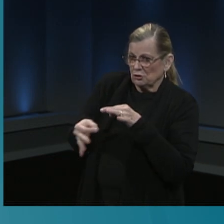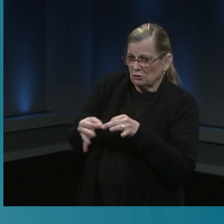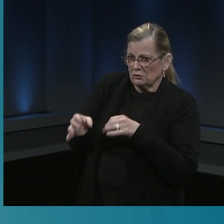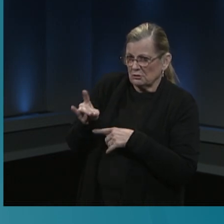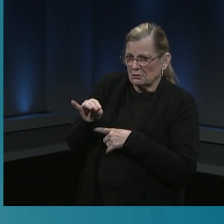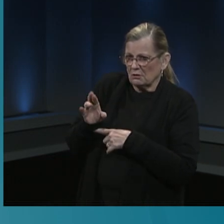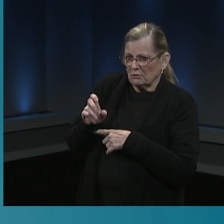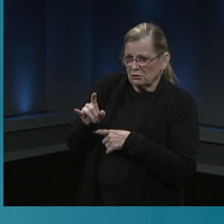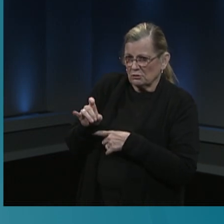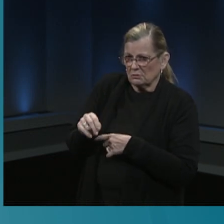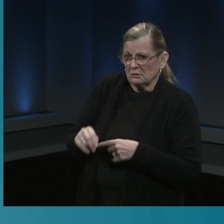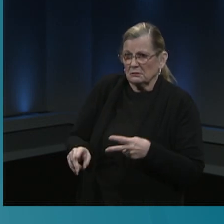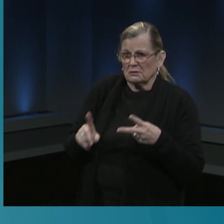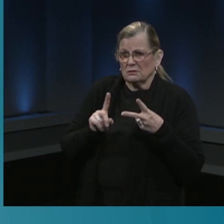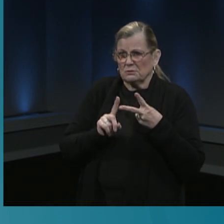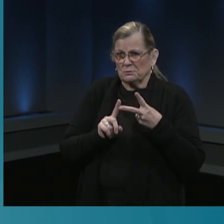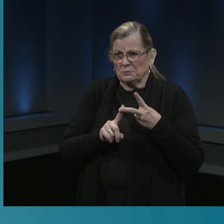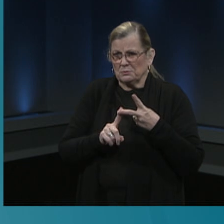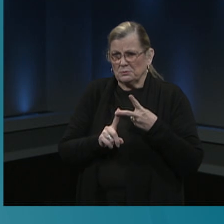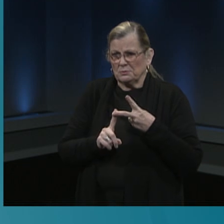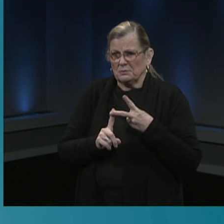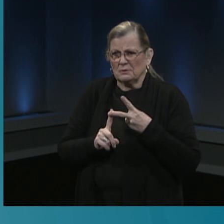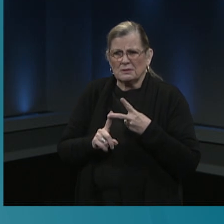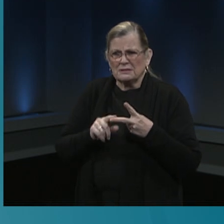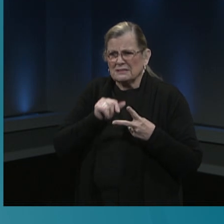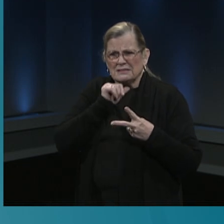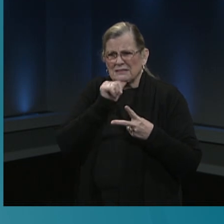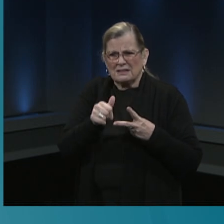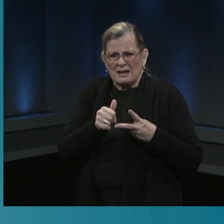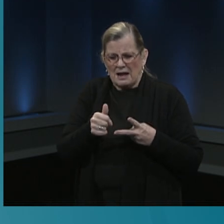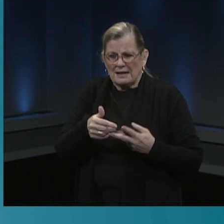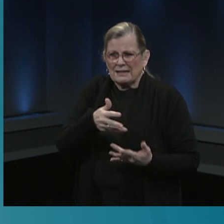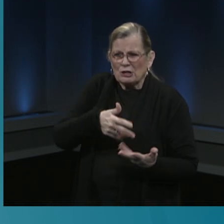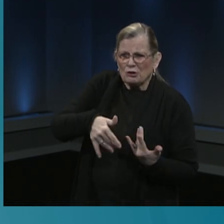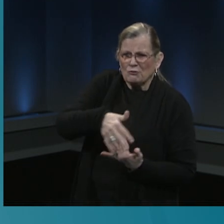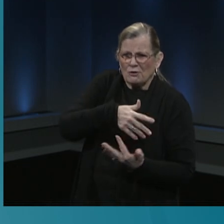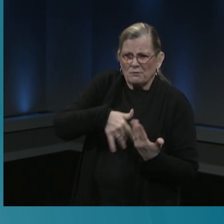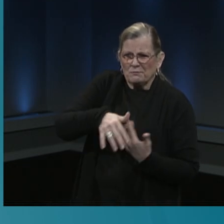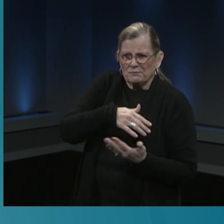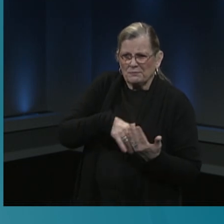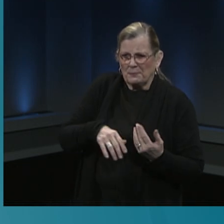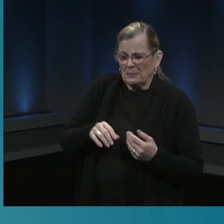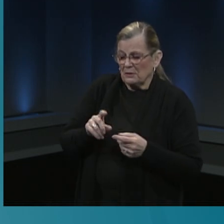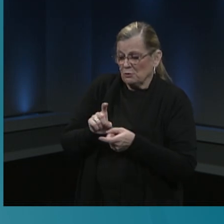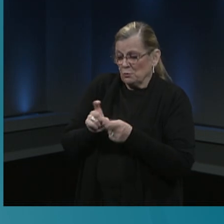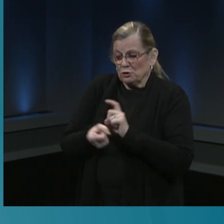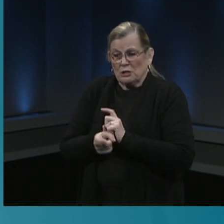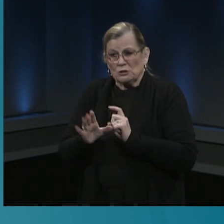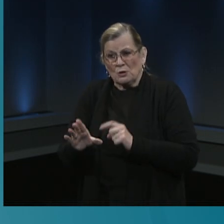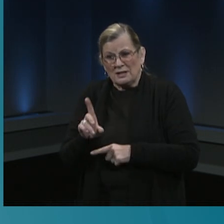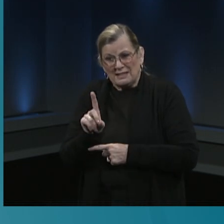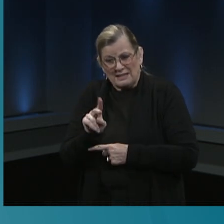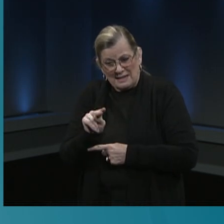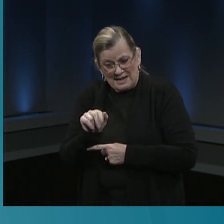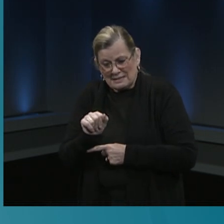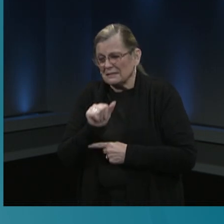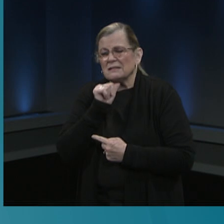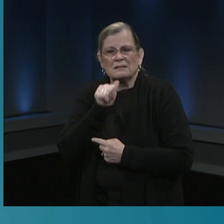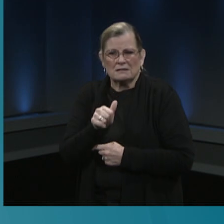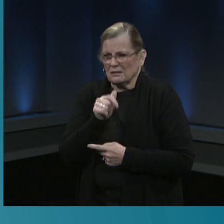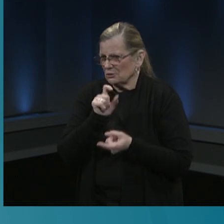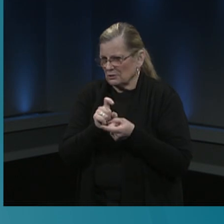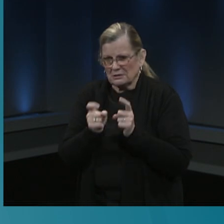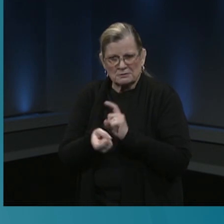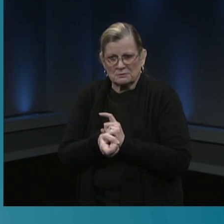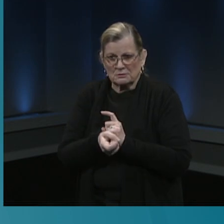mRNA does not interact with our DNA in any way, because the mRNA never enters the nucleus